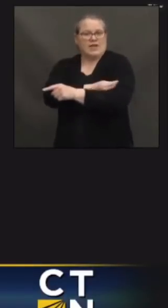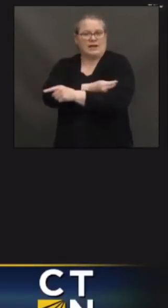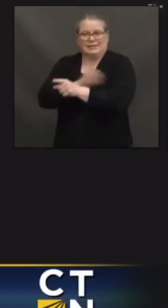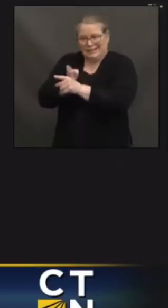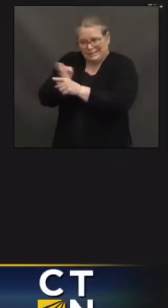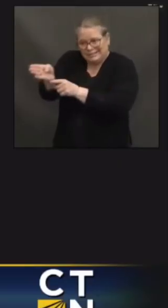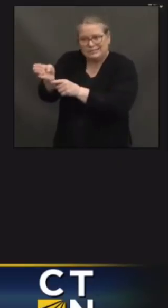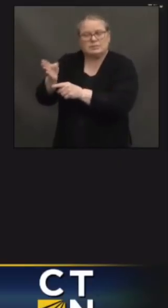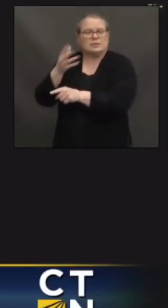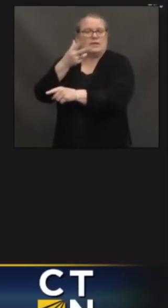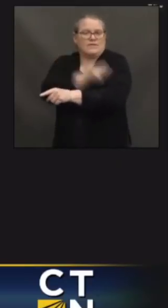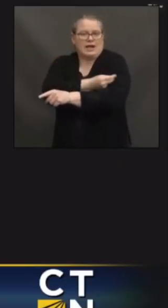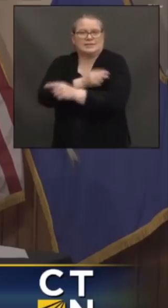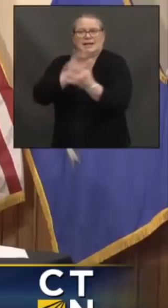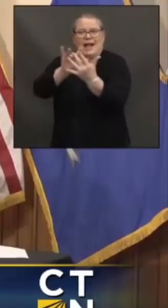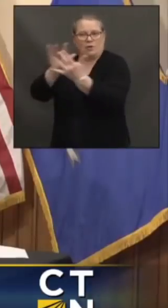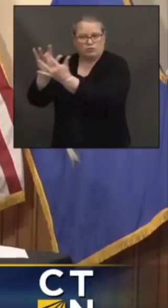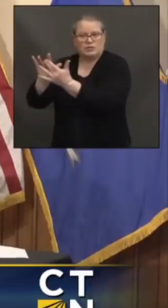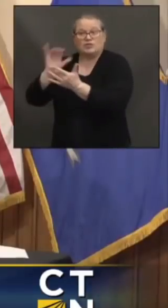very, very quickly.